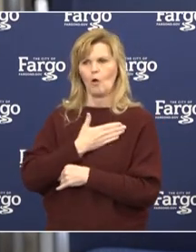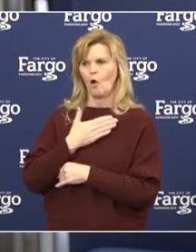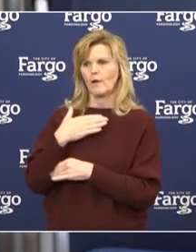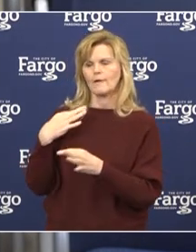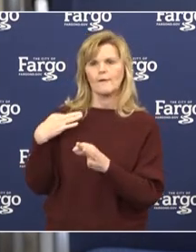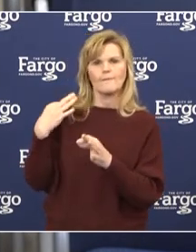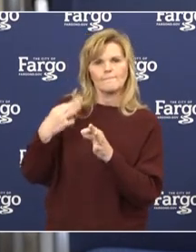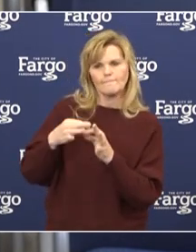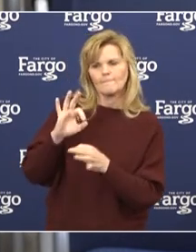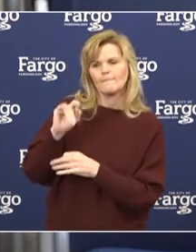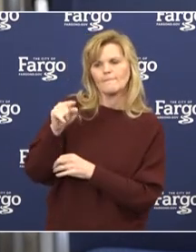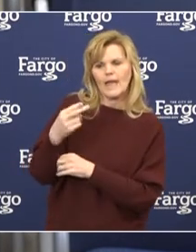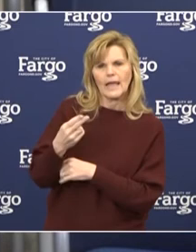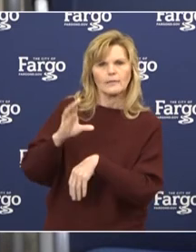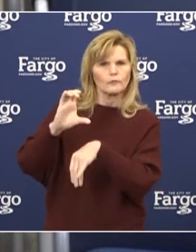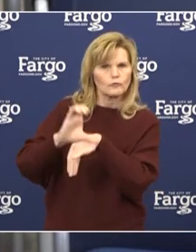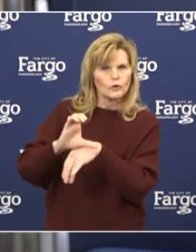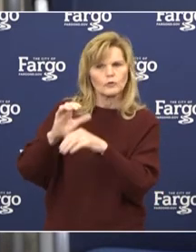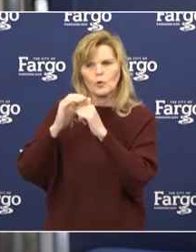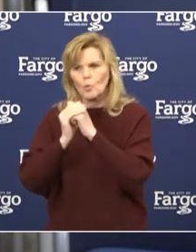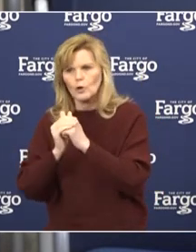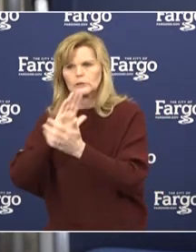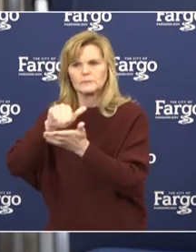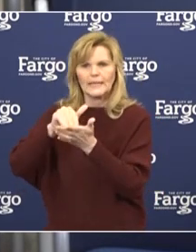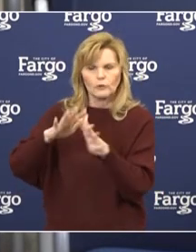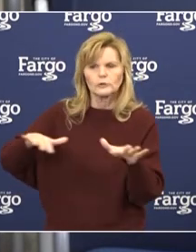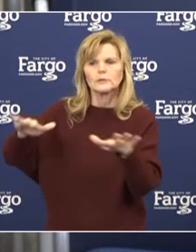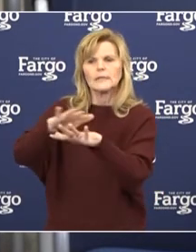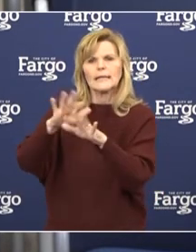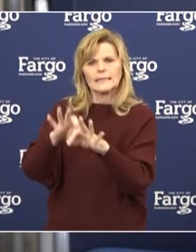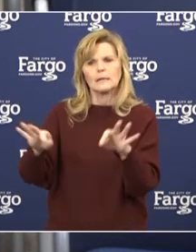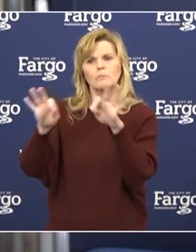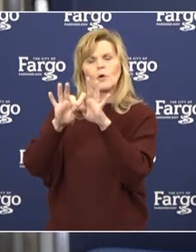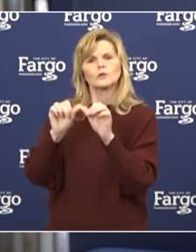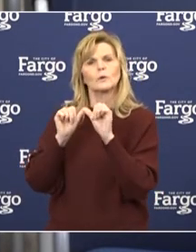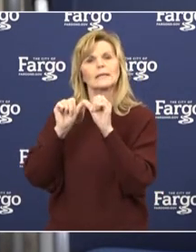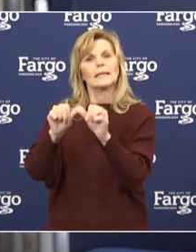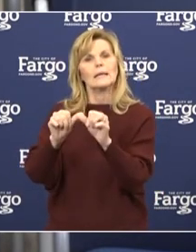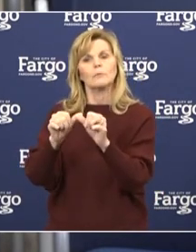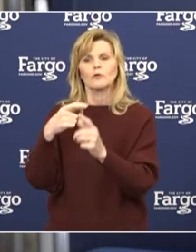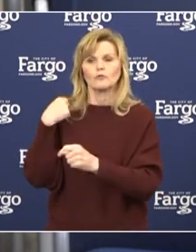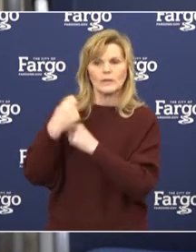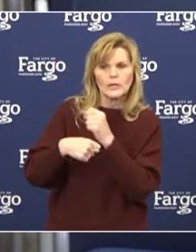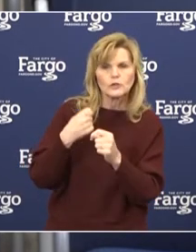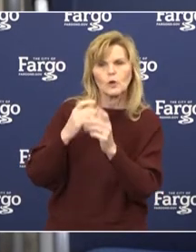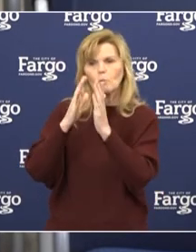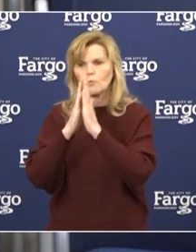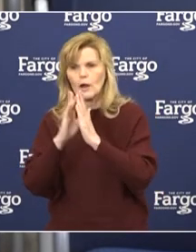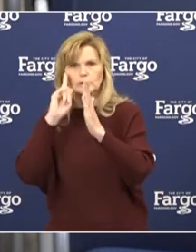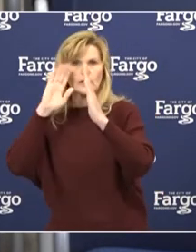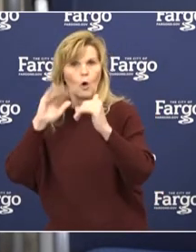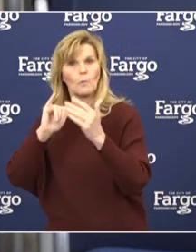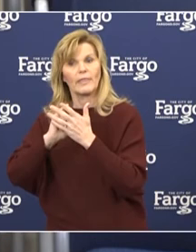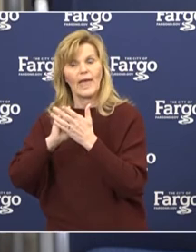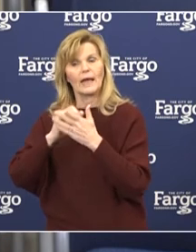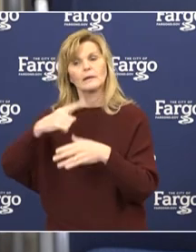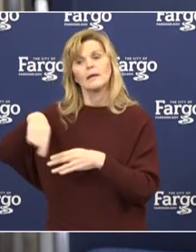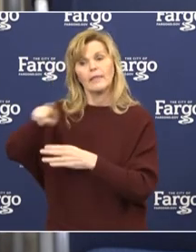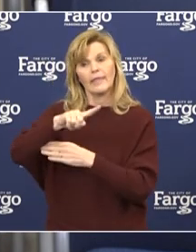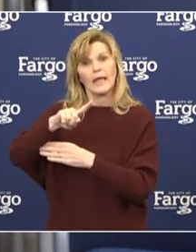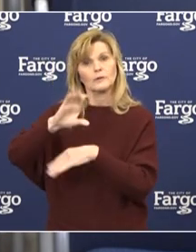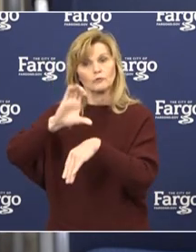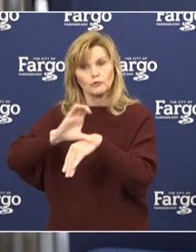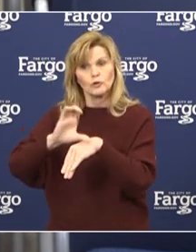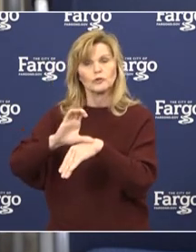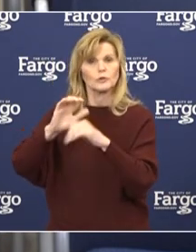communities is more important than ever. So keeping the traditions, prayers, and hope that faith communities provide helps us to